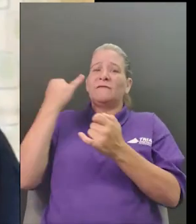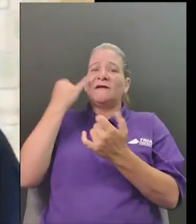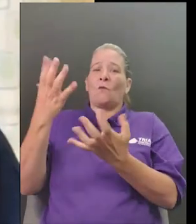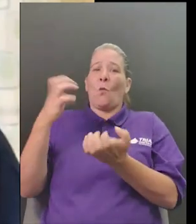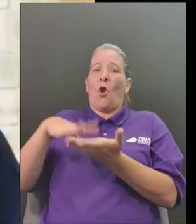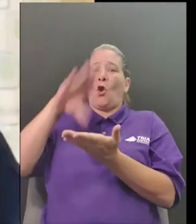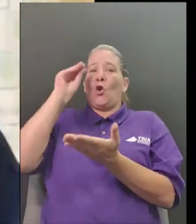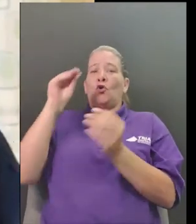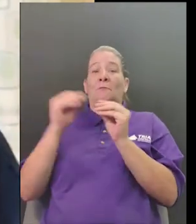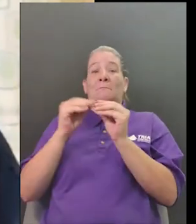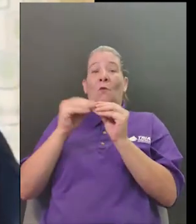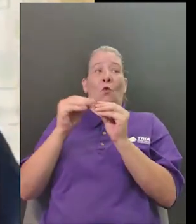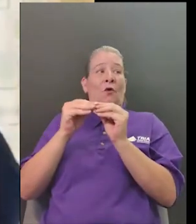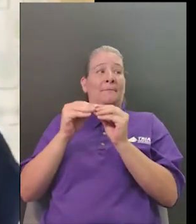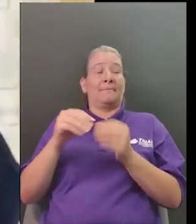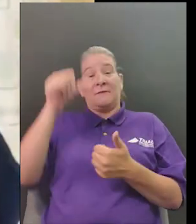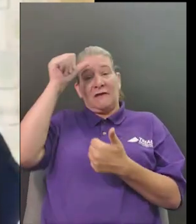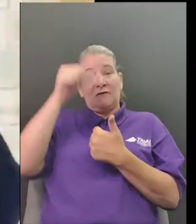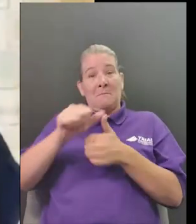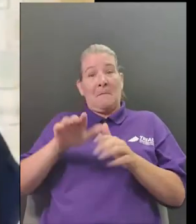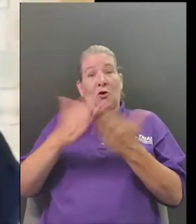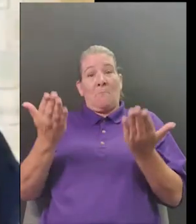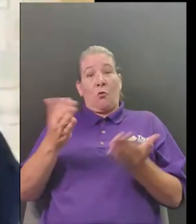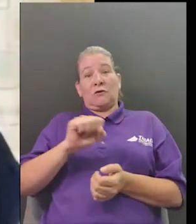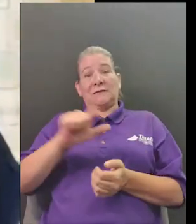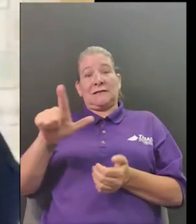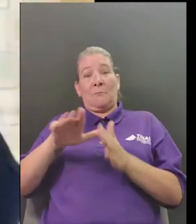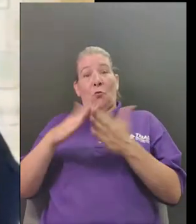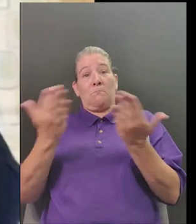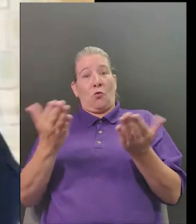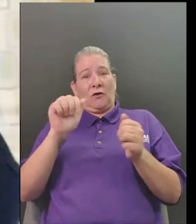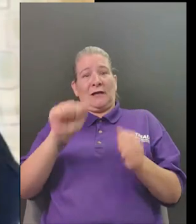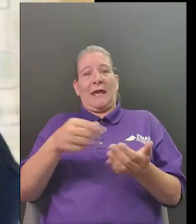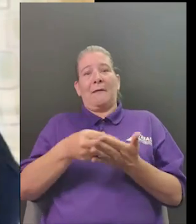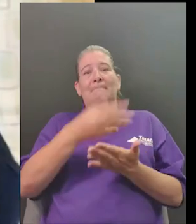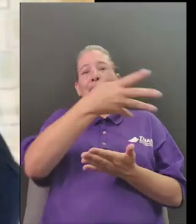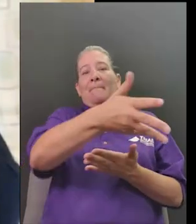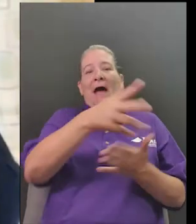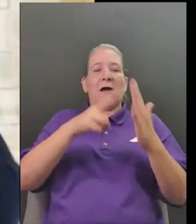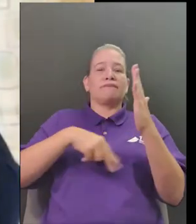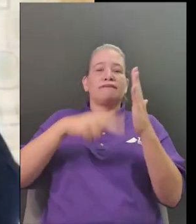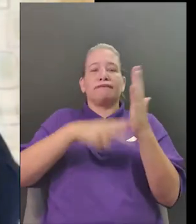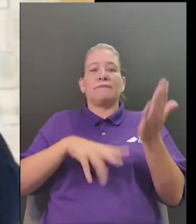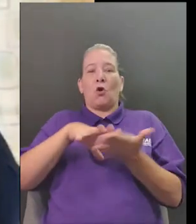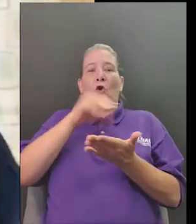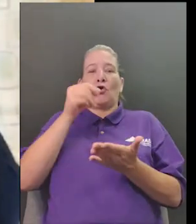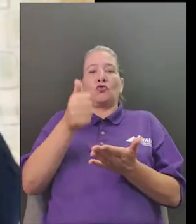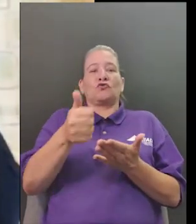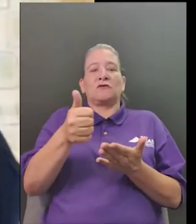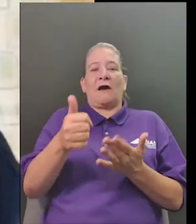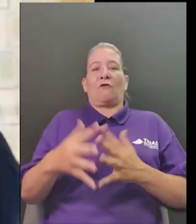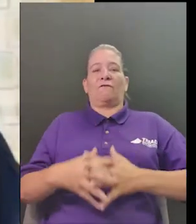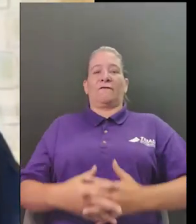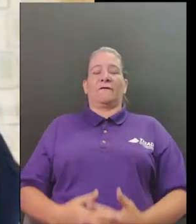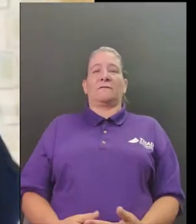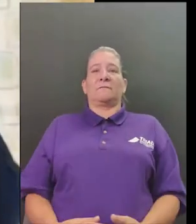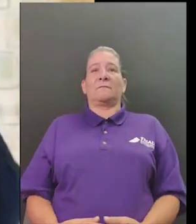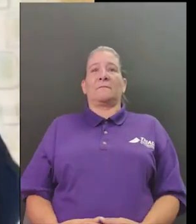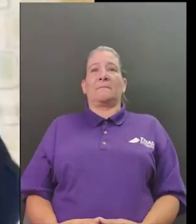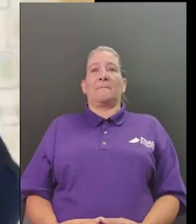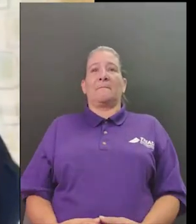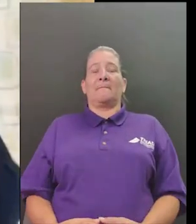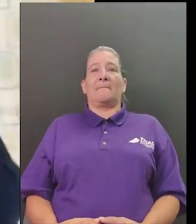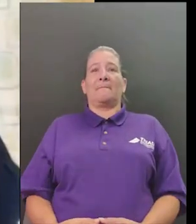first lady kids for kids are going to be really cool and fun and i am looking forward to connecting